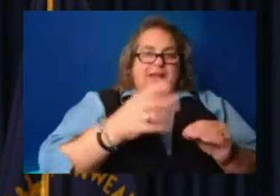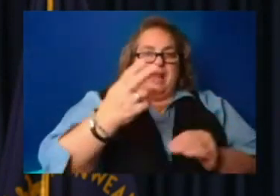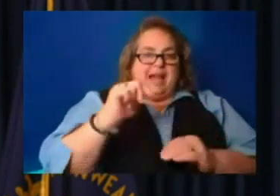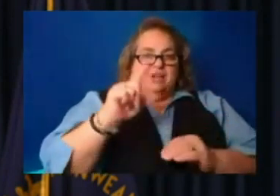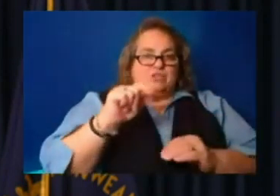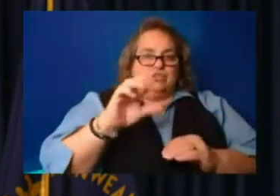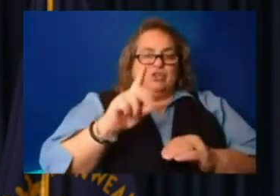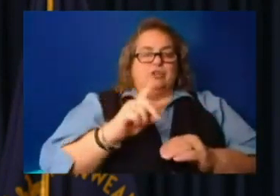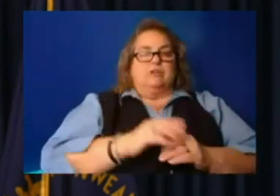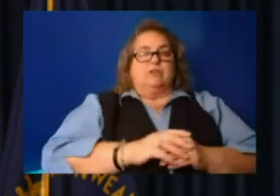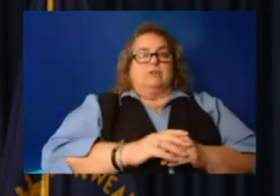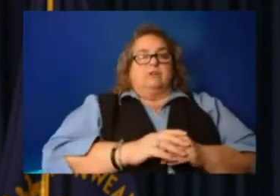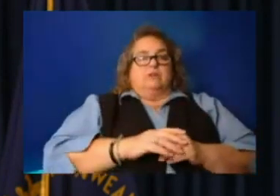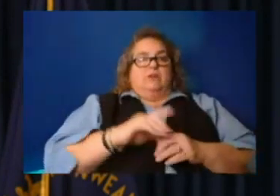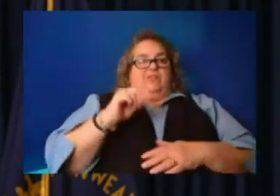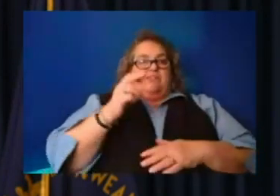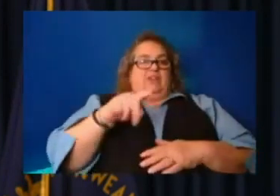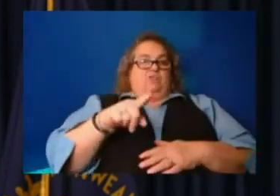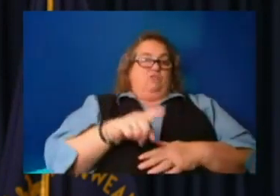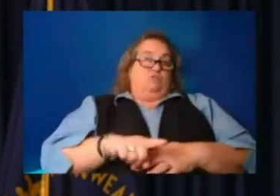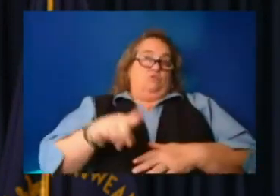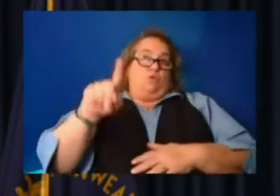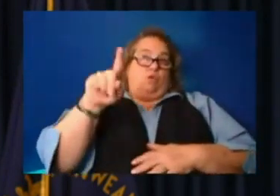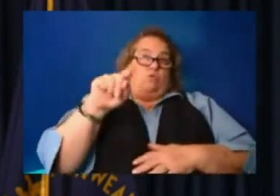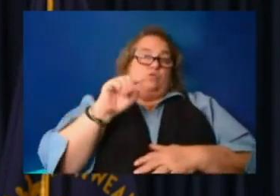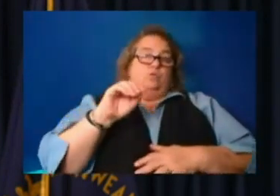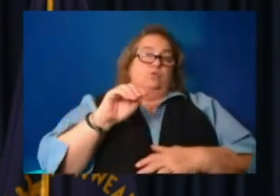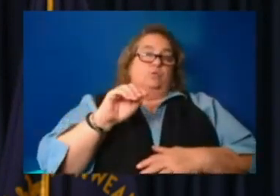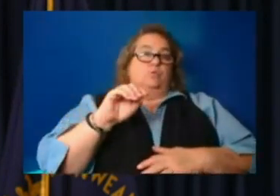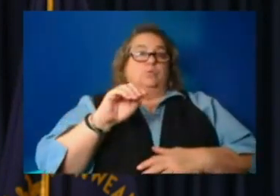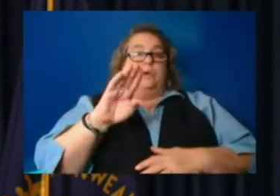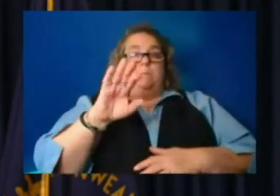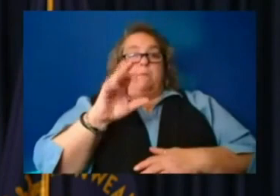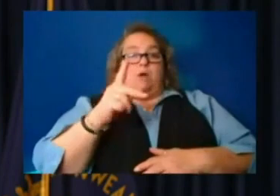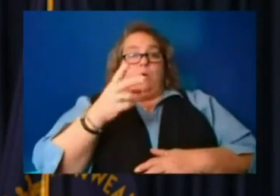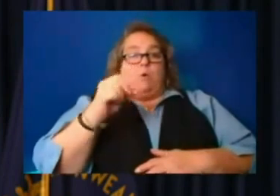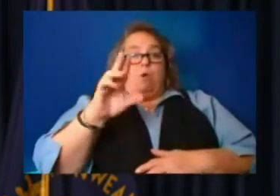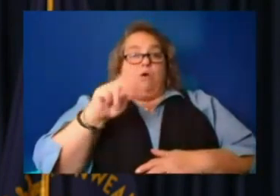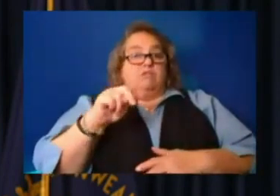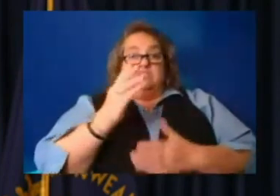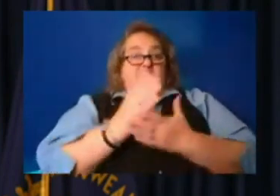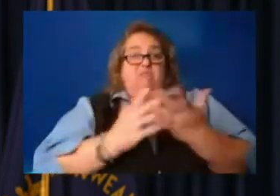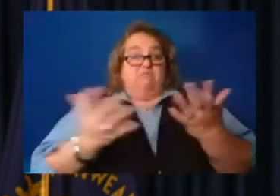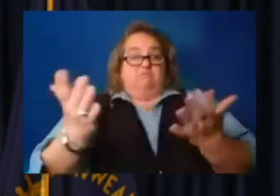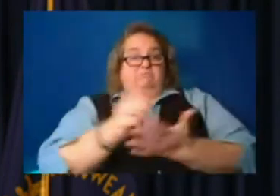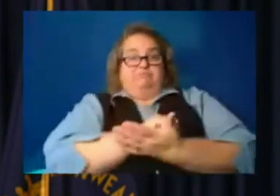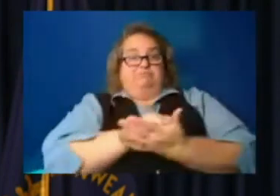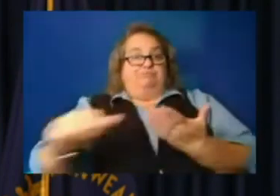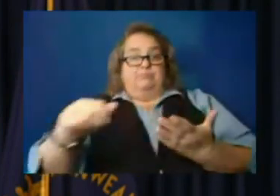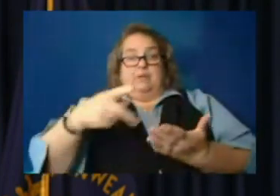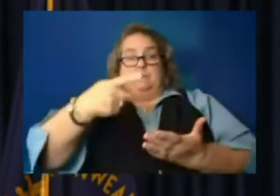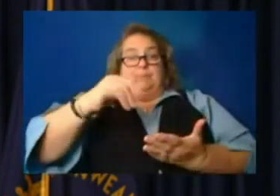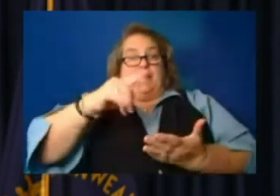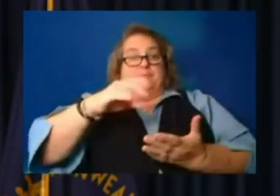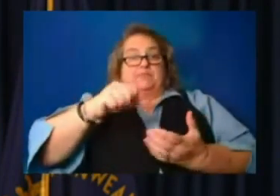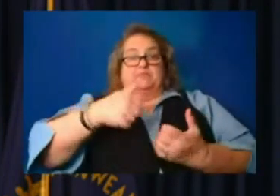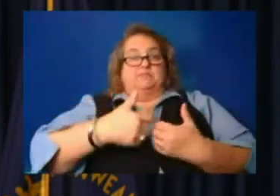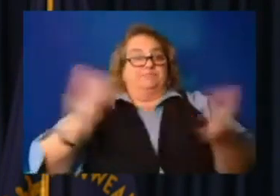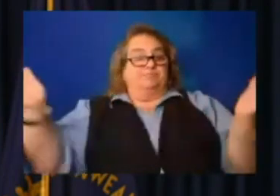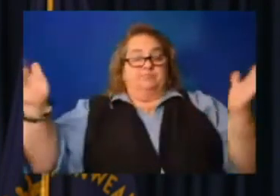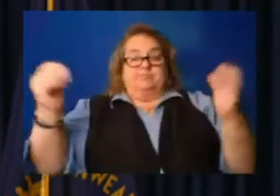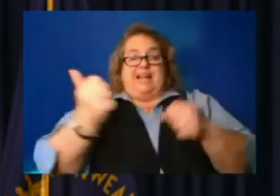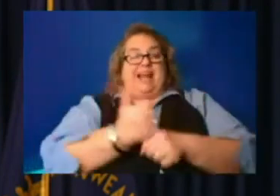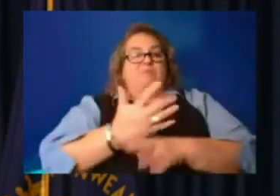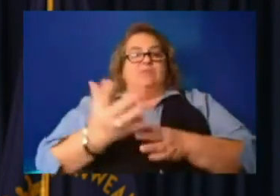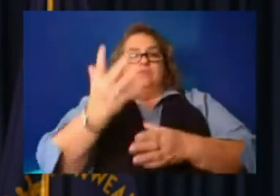then you go up, uh, to Buckhorn and some of it's just wiped out. I mean, the pipes, everything, uh, gone.